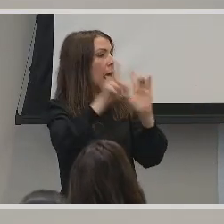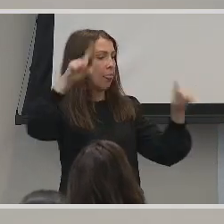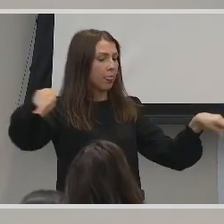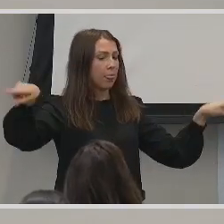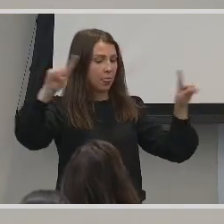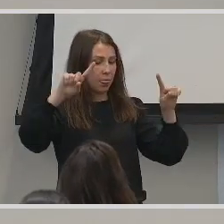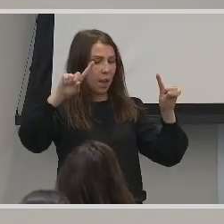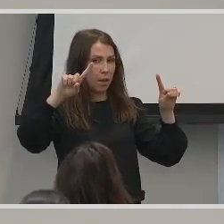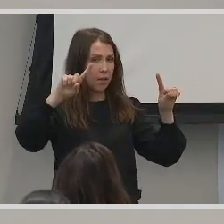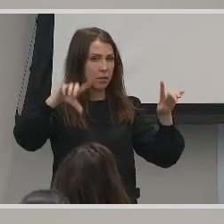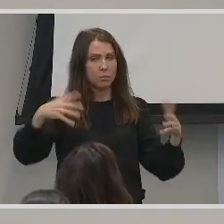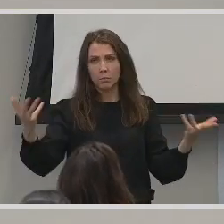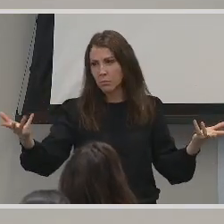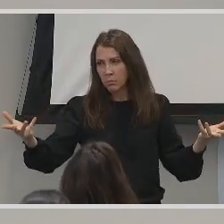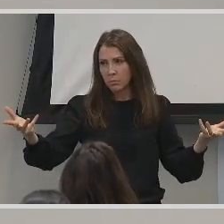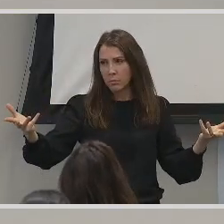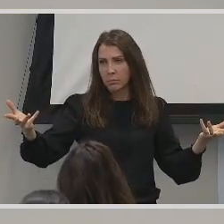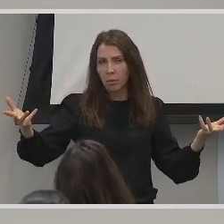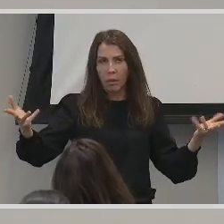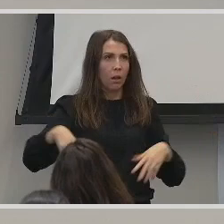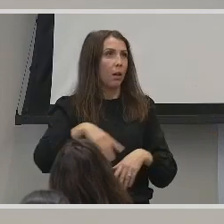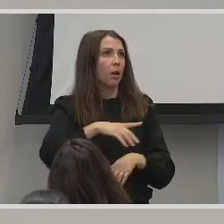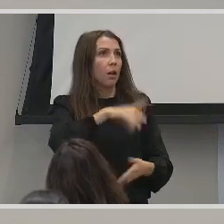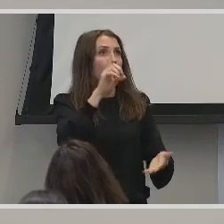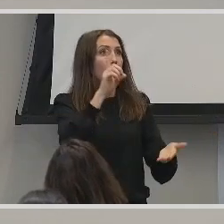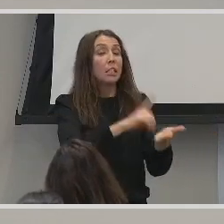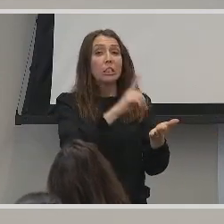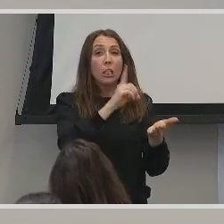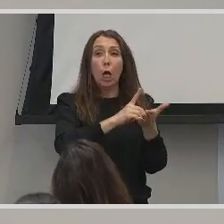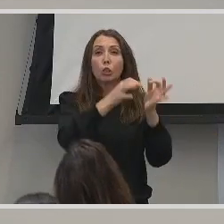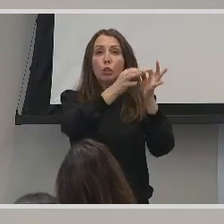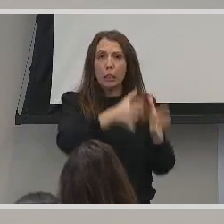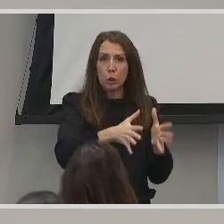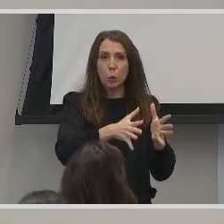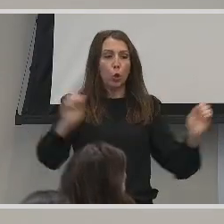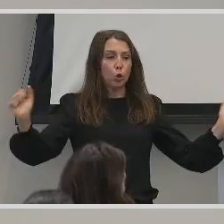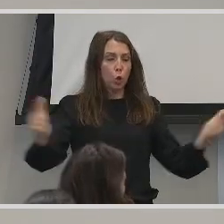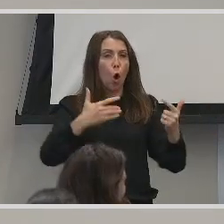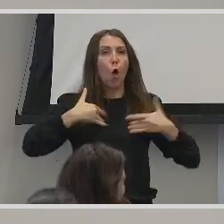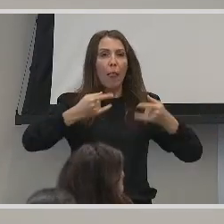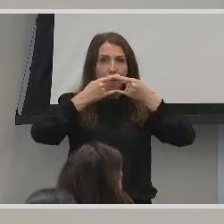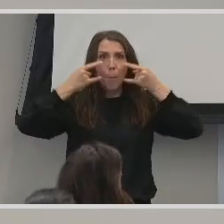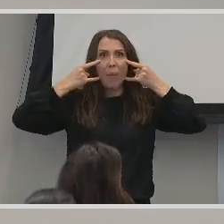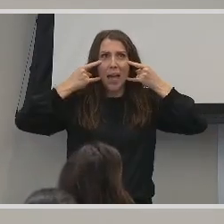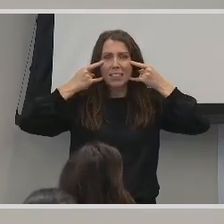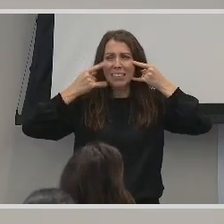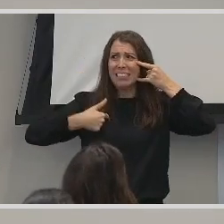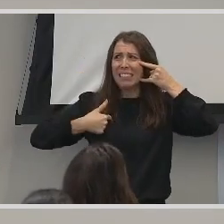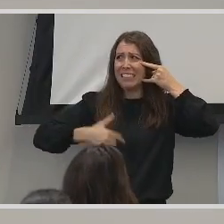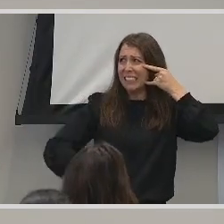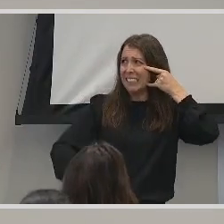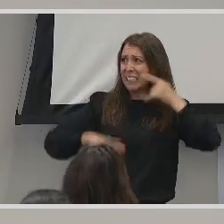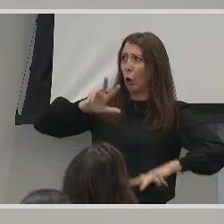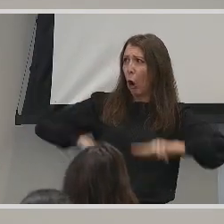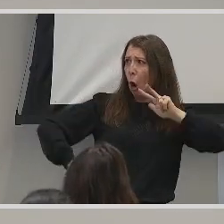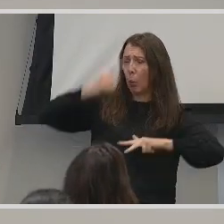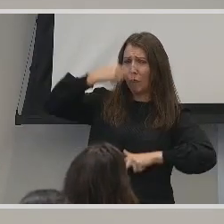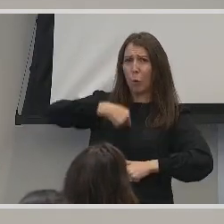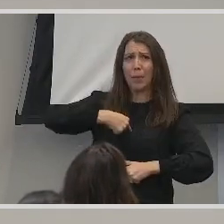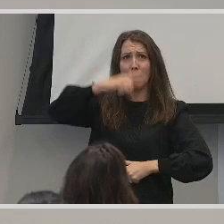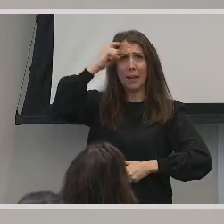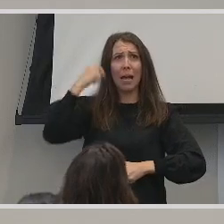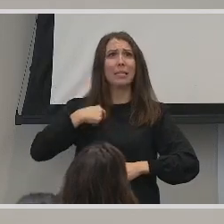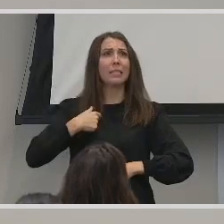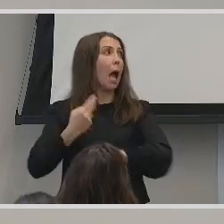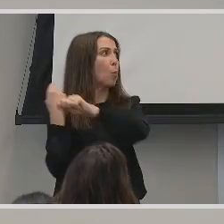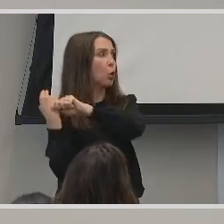I remember this, the doctors and the interpreters all had solid MAX. And that was very disconcerting for me because I'm used